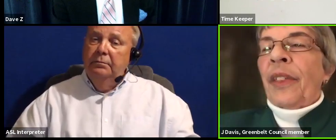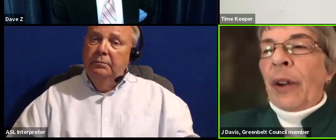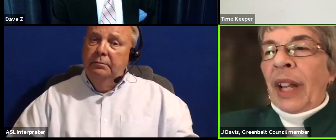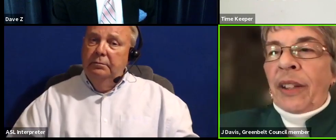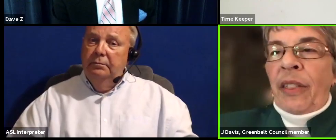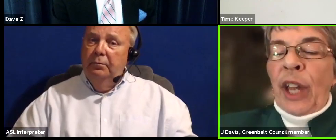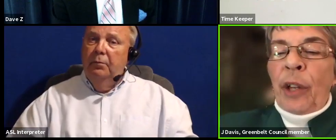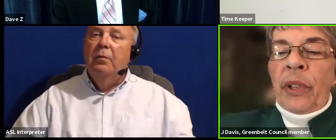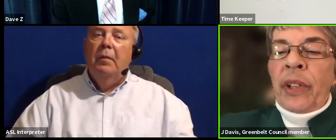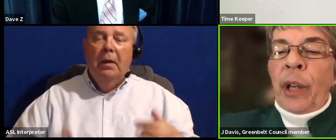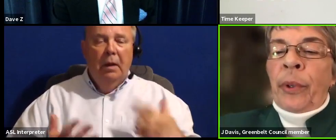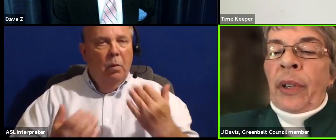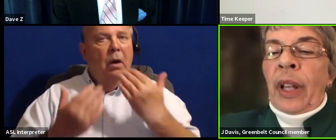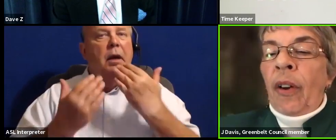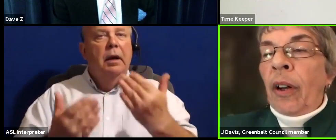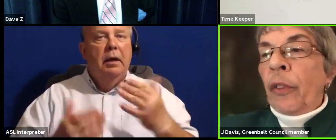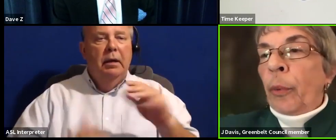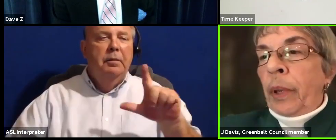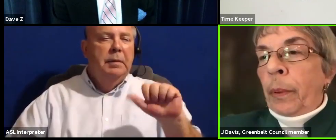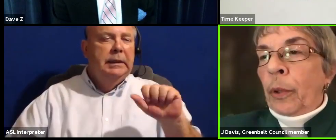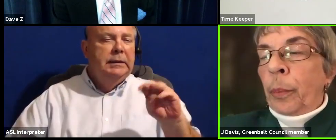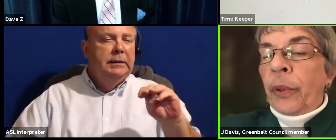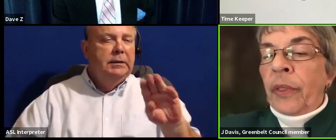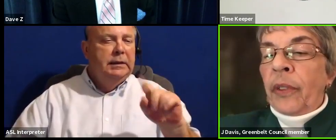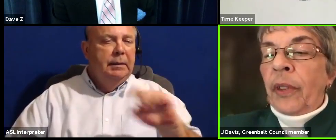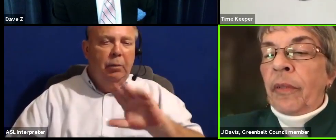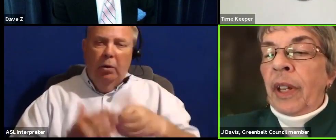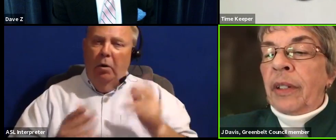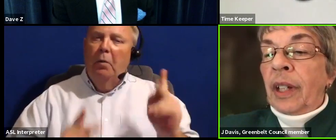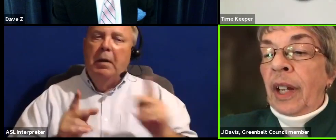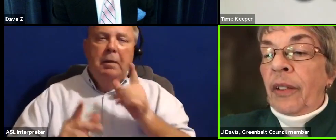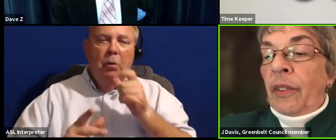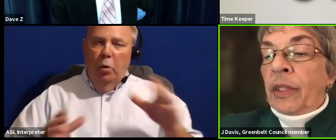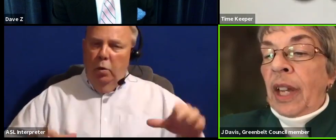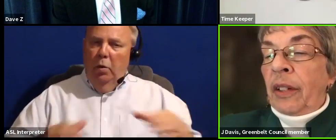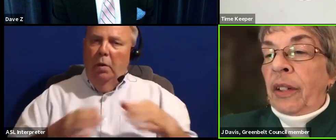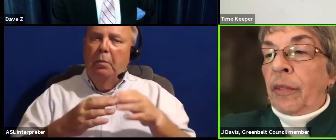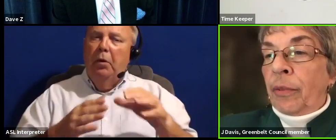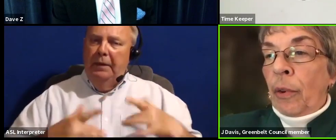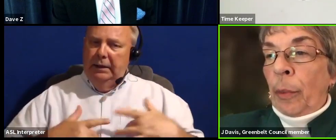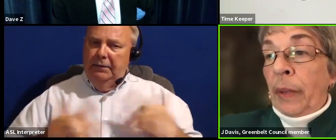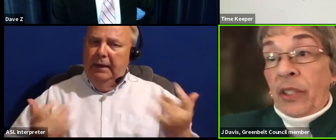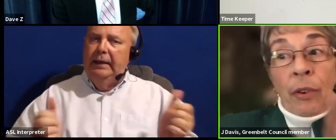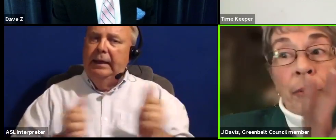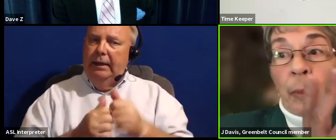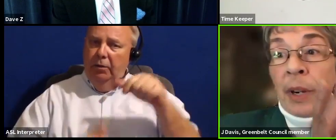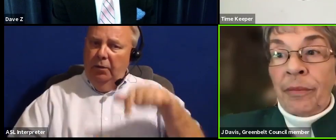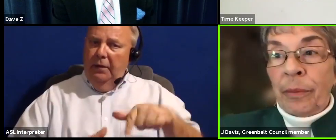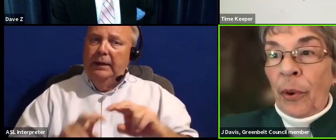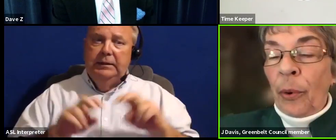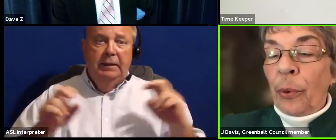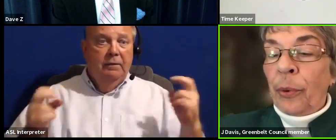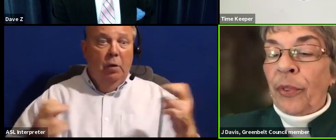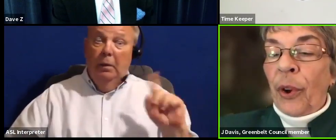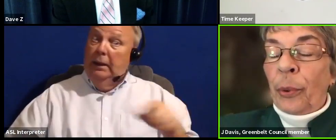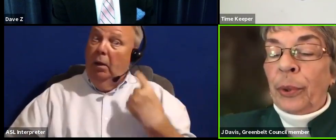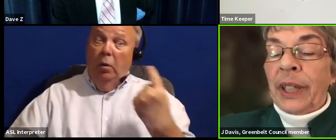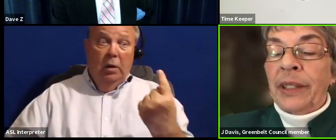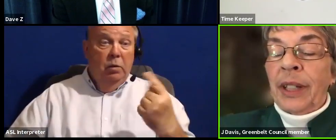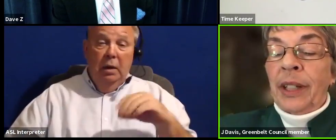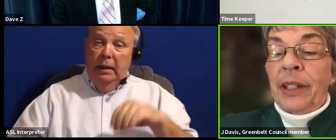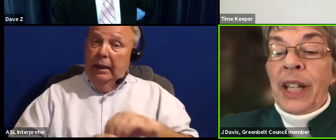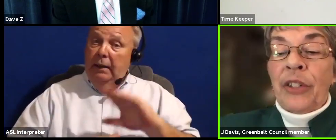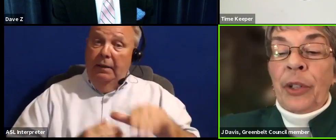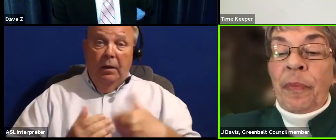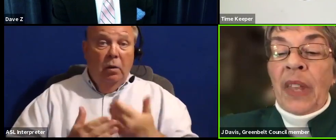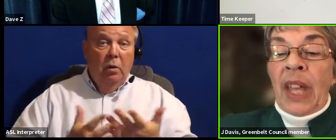Well, I'd like to thank Ms. Lambert and all the people who put this event together, this candidate forum. It's the only one in the whole the whole